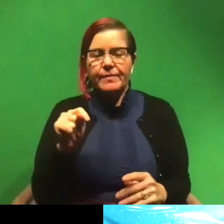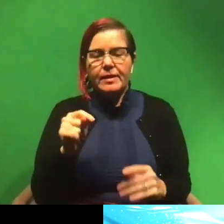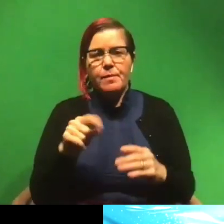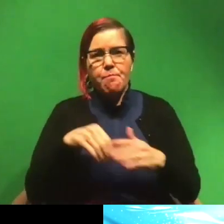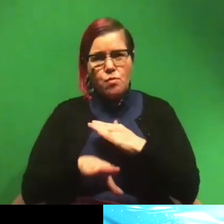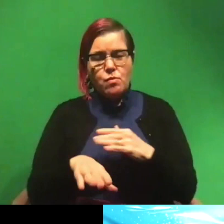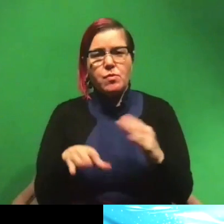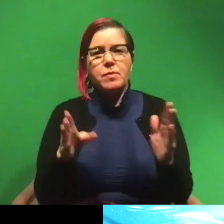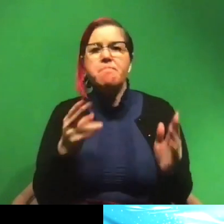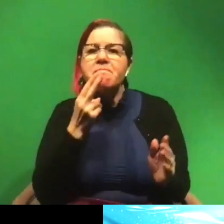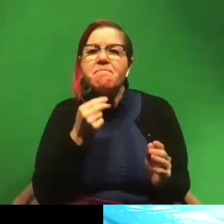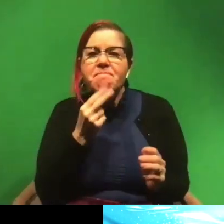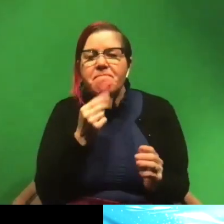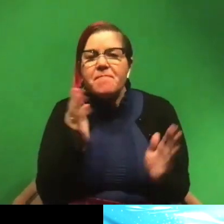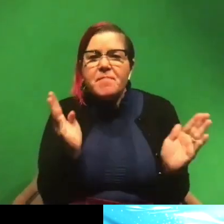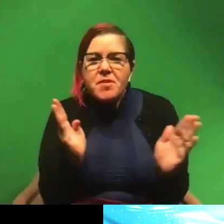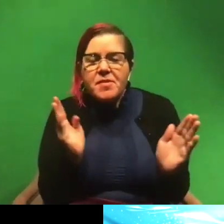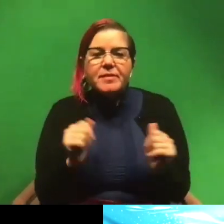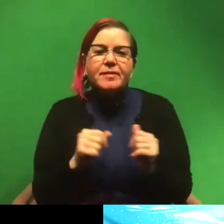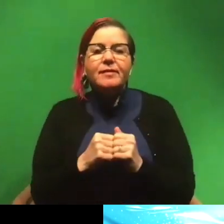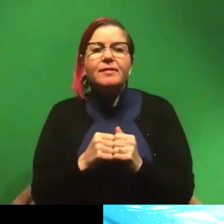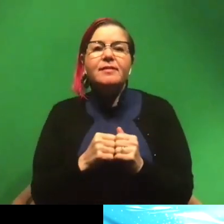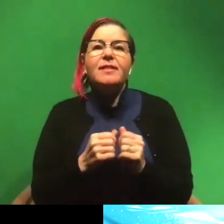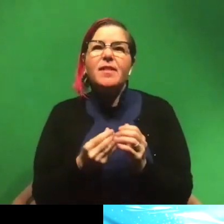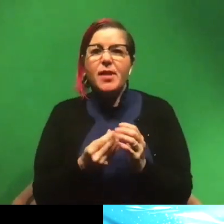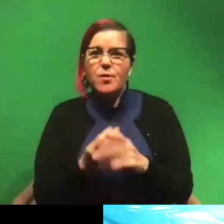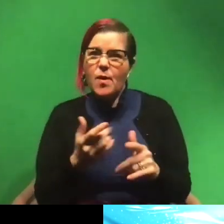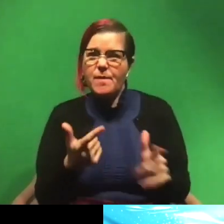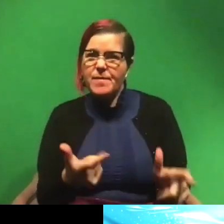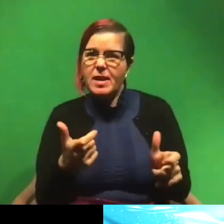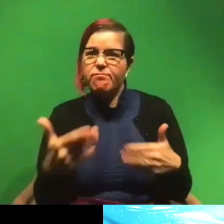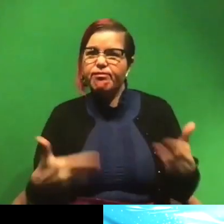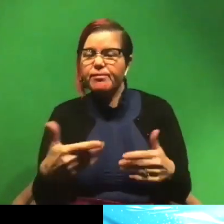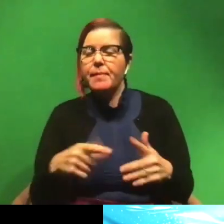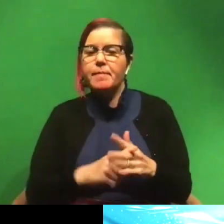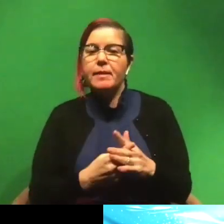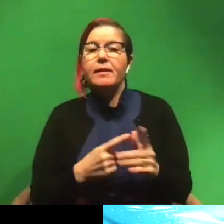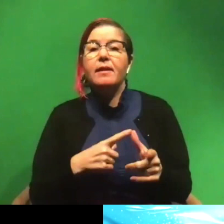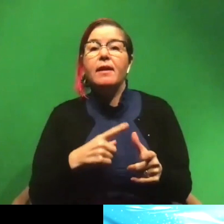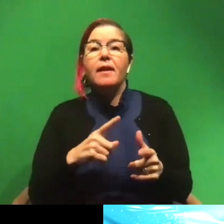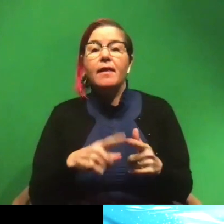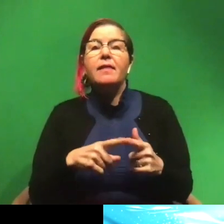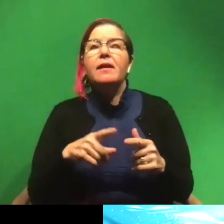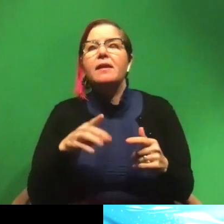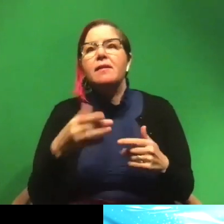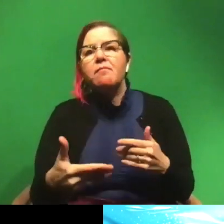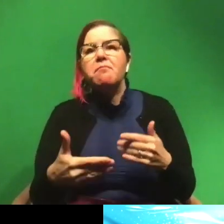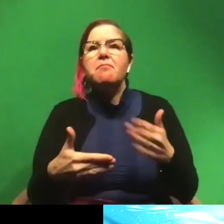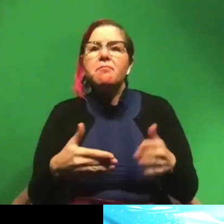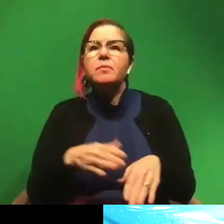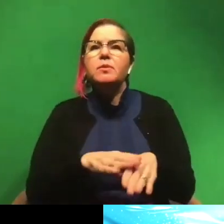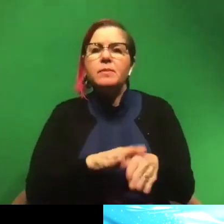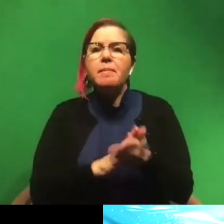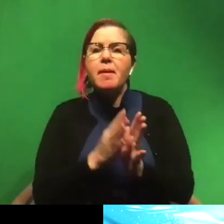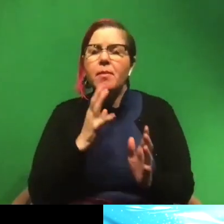So they're really cute and small. And they grow pretty rapidly in the beginning. And then that growth rate kind of slows down as they get older.